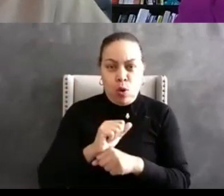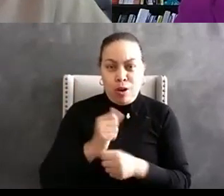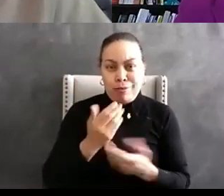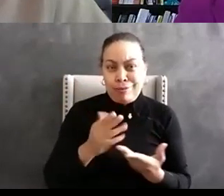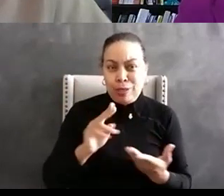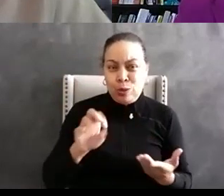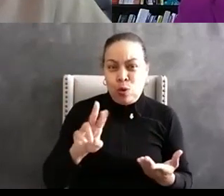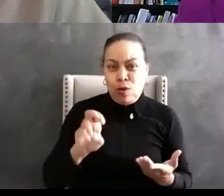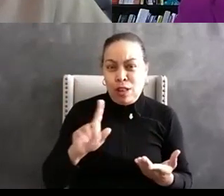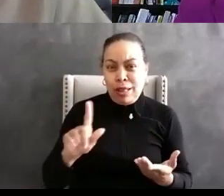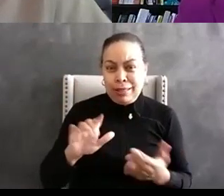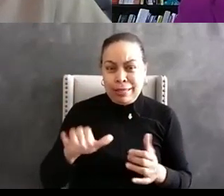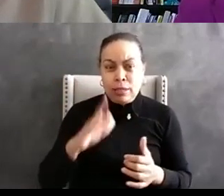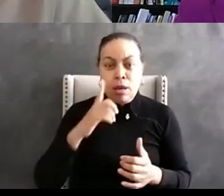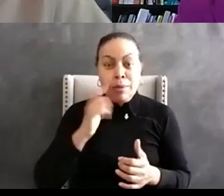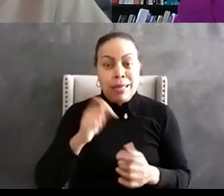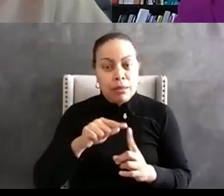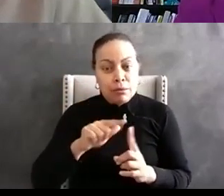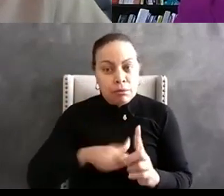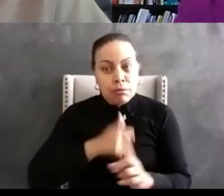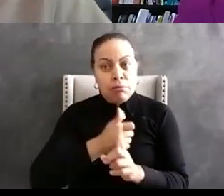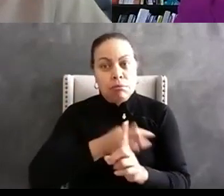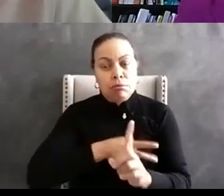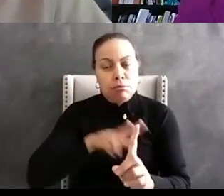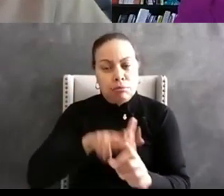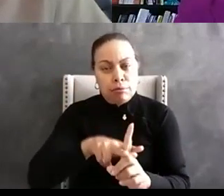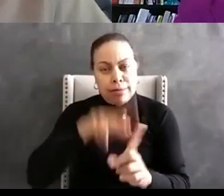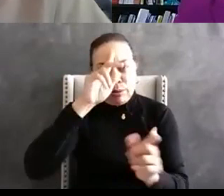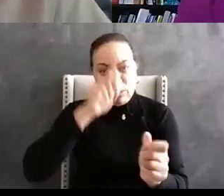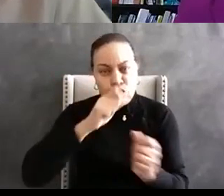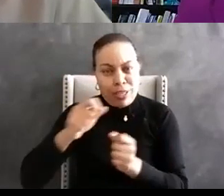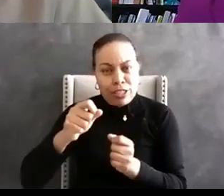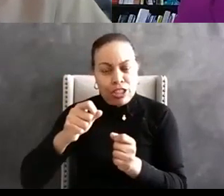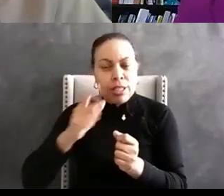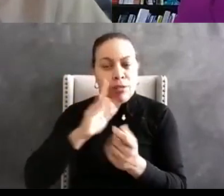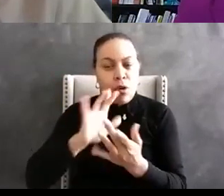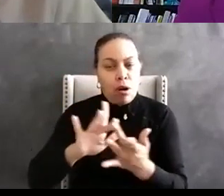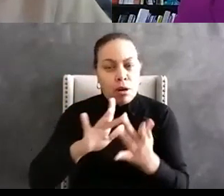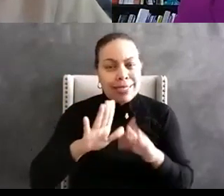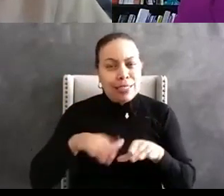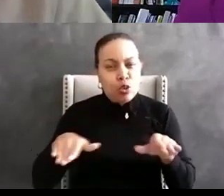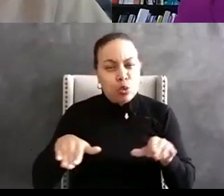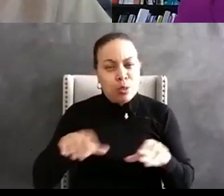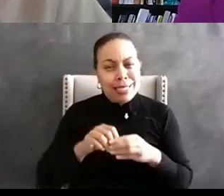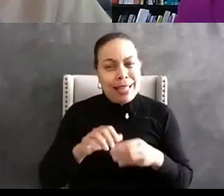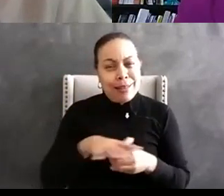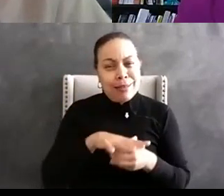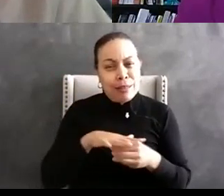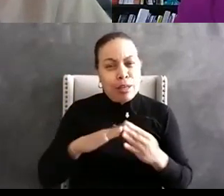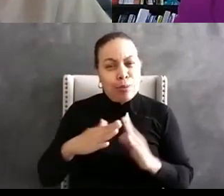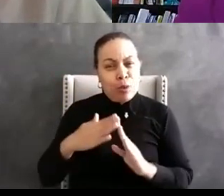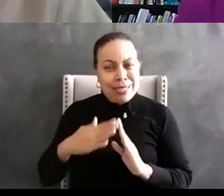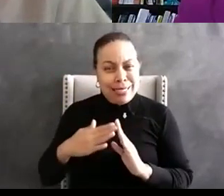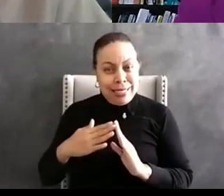they have a specific strategy associated with reaching out to the children in the communities of where their chapters are